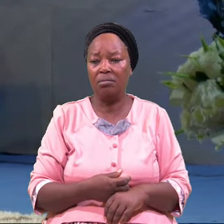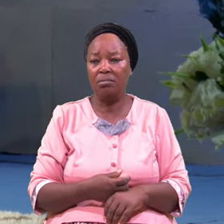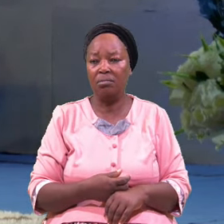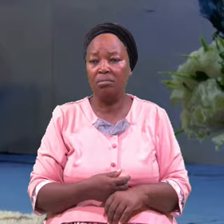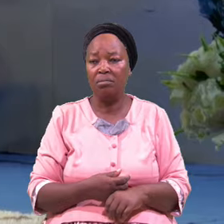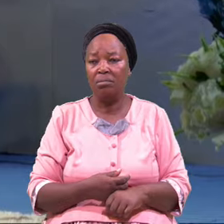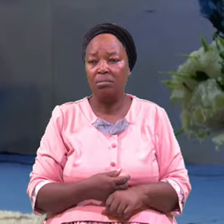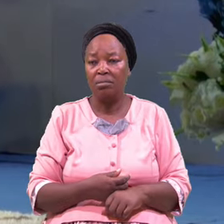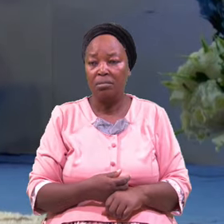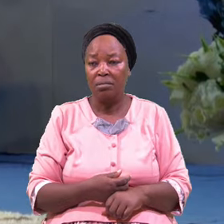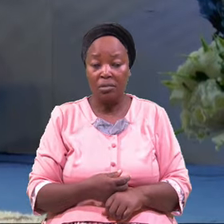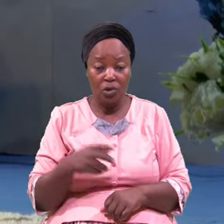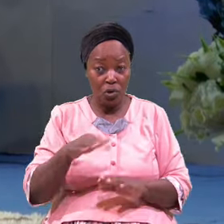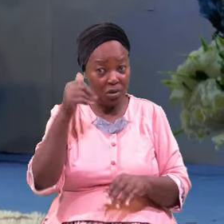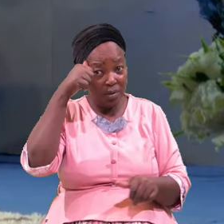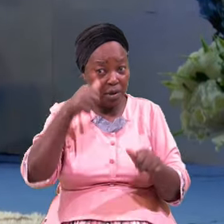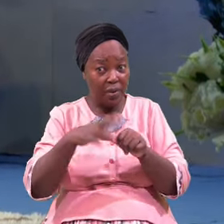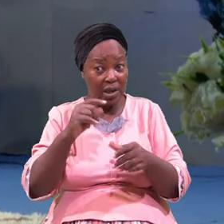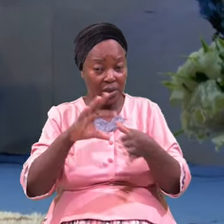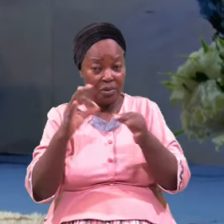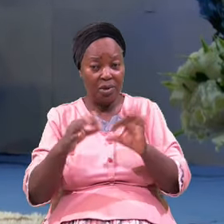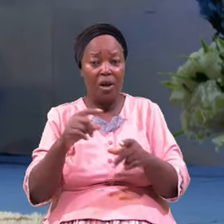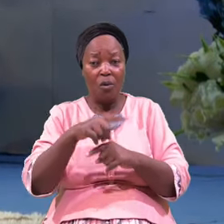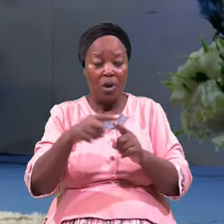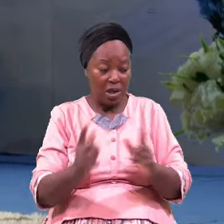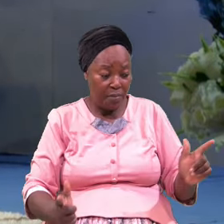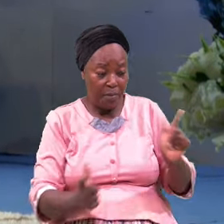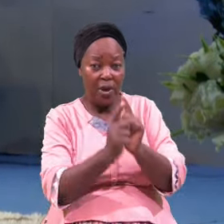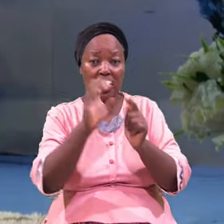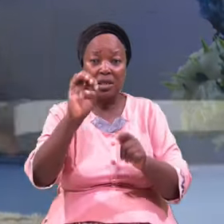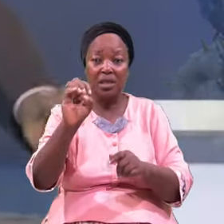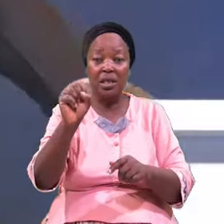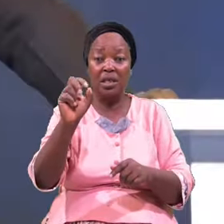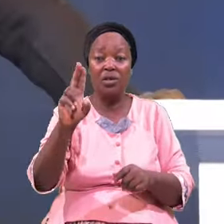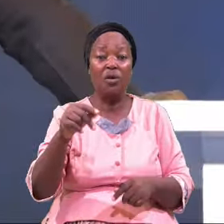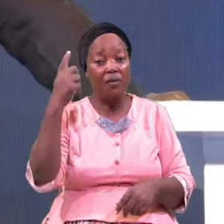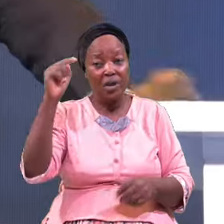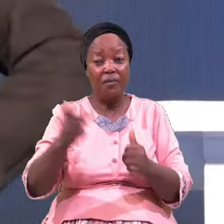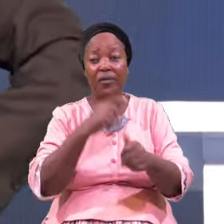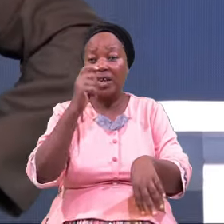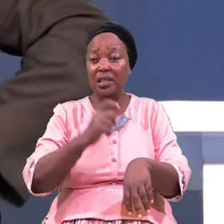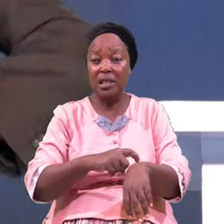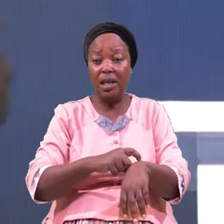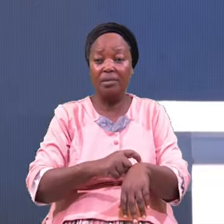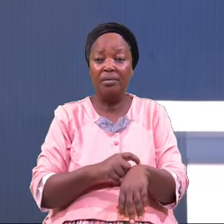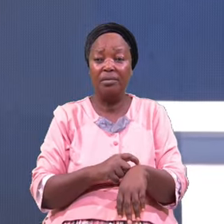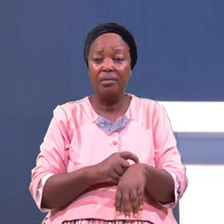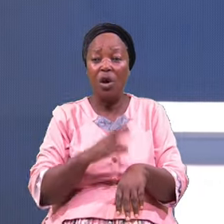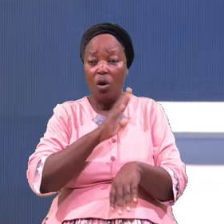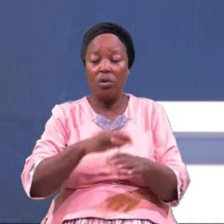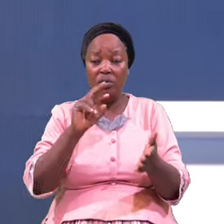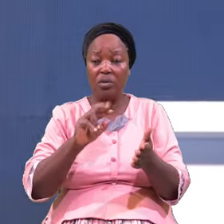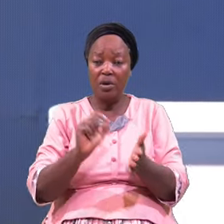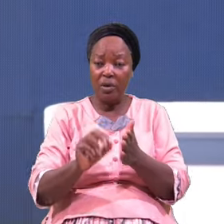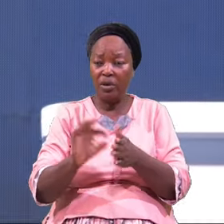Do You Remember The Story When He Merged Esau For The First Time On Record He Embraced